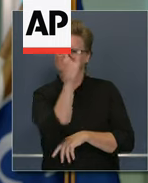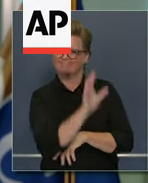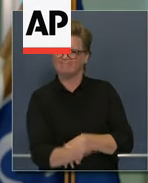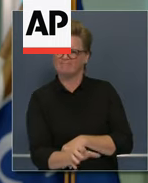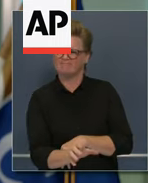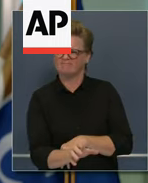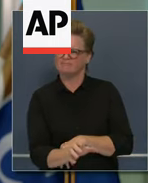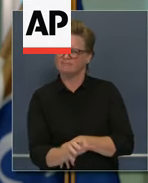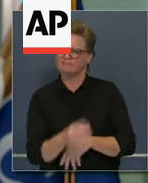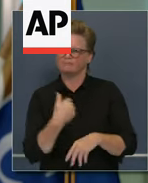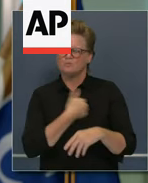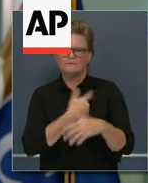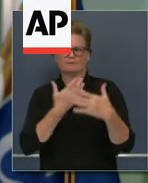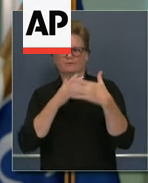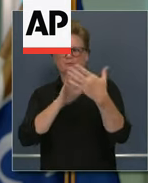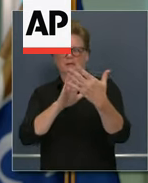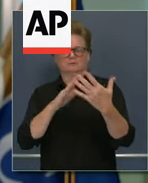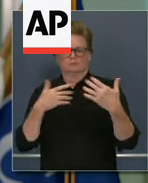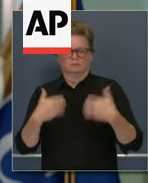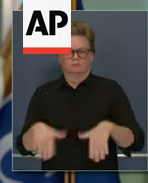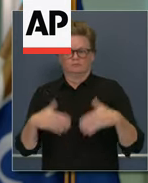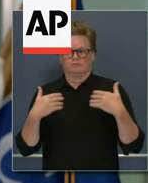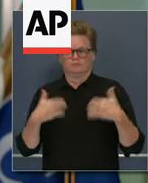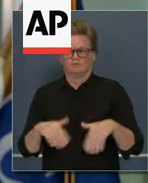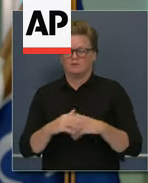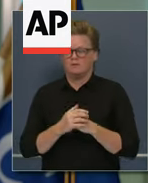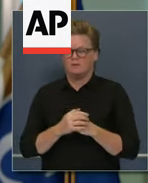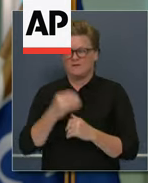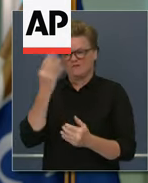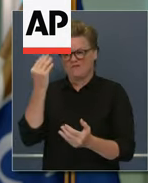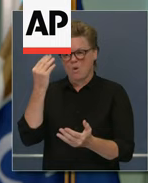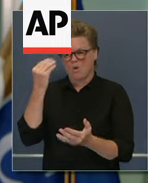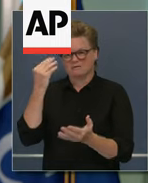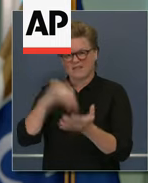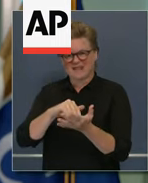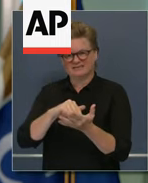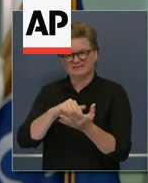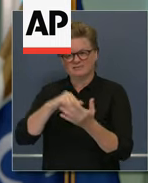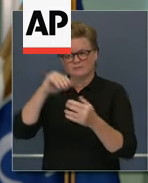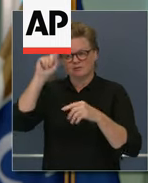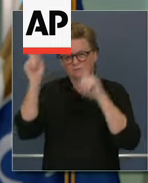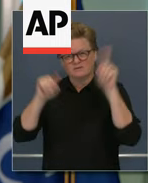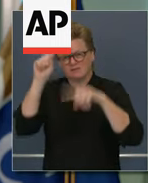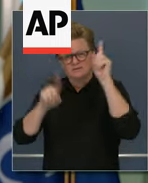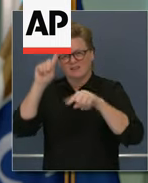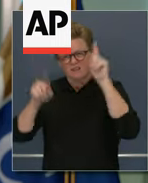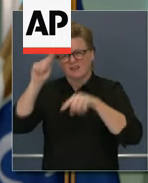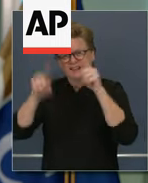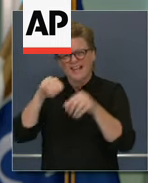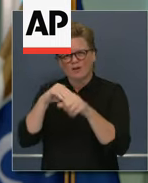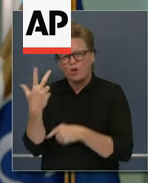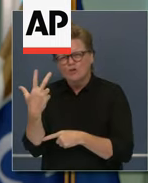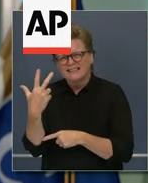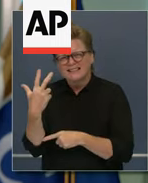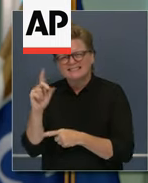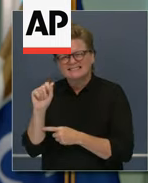with the reality of some 14,000 lightning strikes over a 72-hour period. Trust me, that did not occur last year. That had